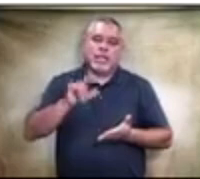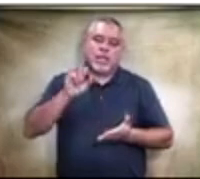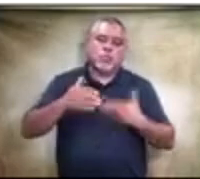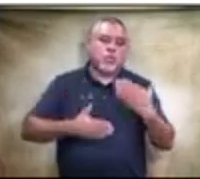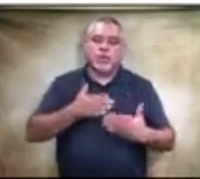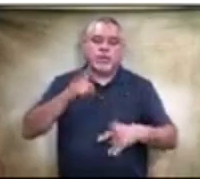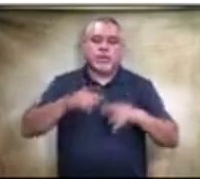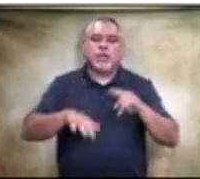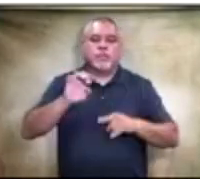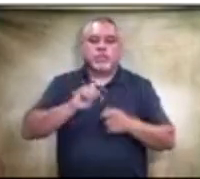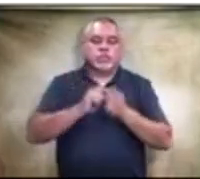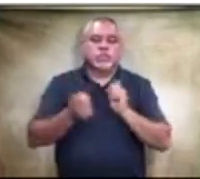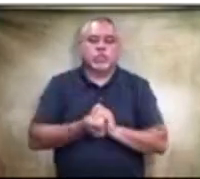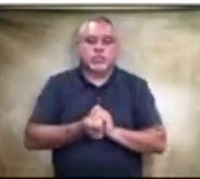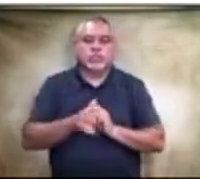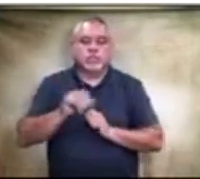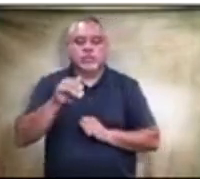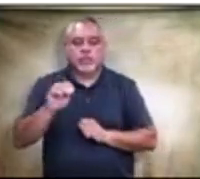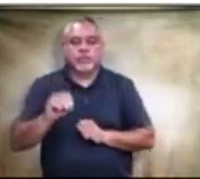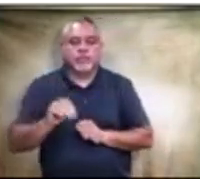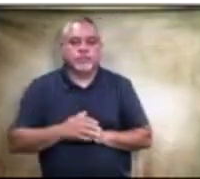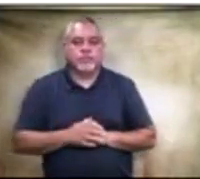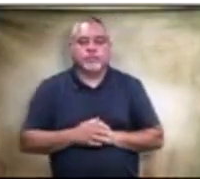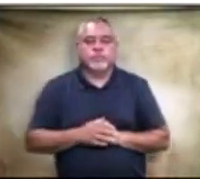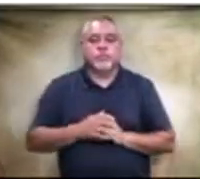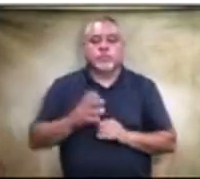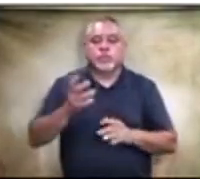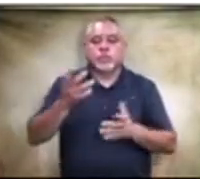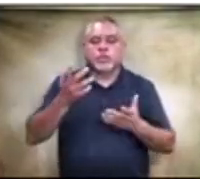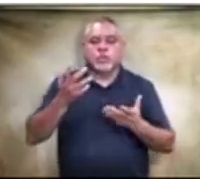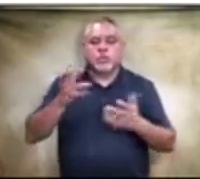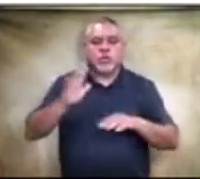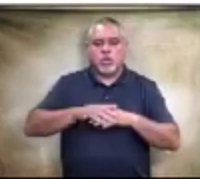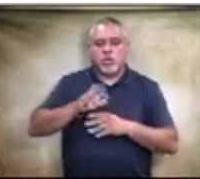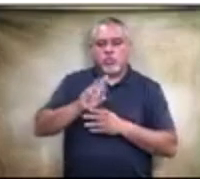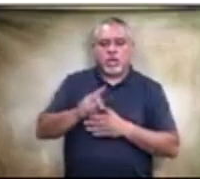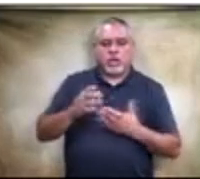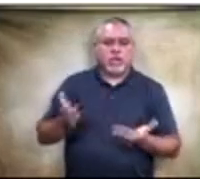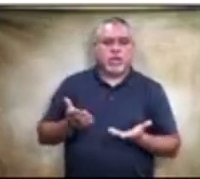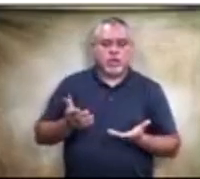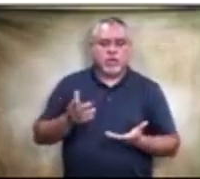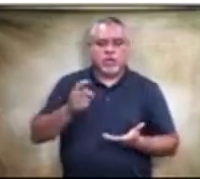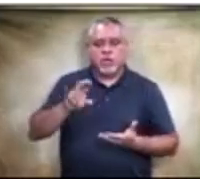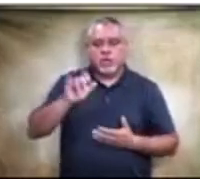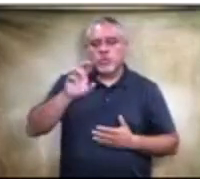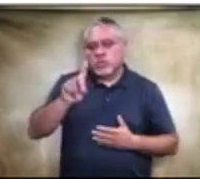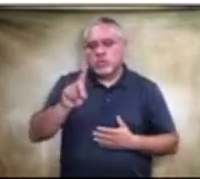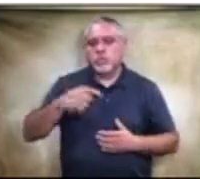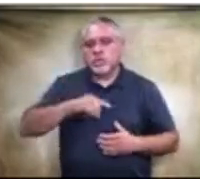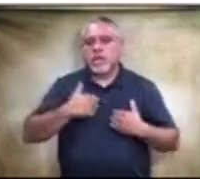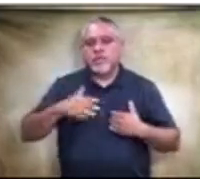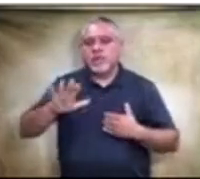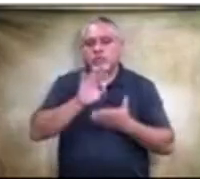be changed. Yes, ma'am. Okay. The scoring is already on record here, Dr. Yerwood. We have their scoring.